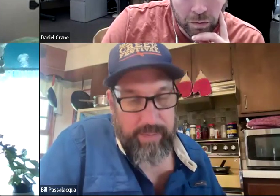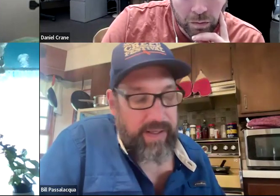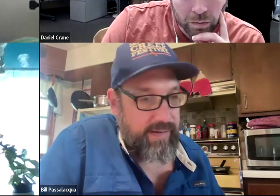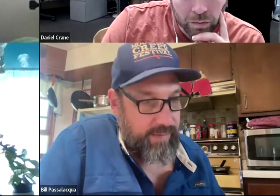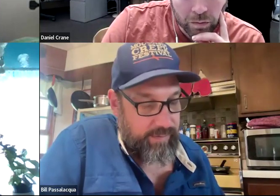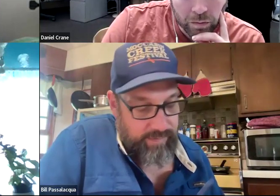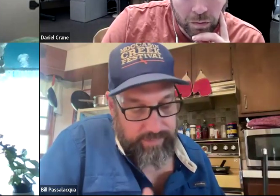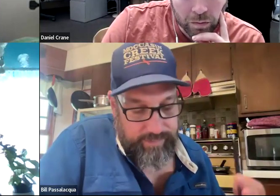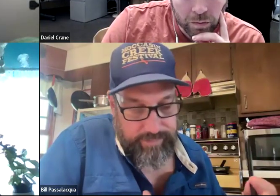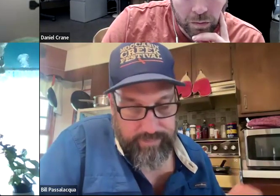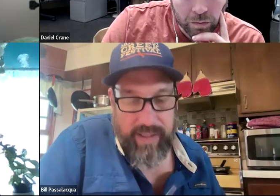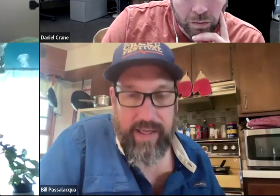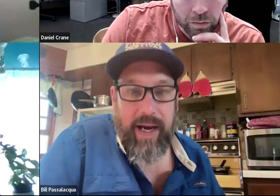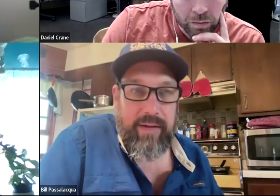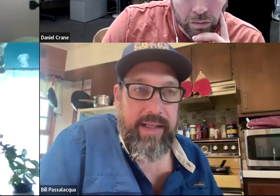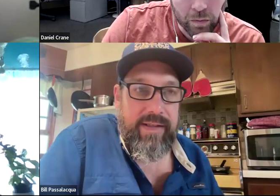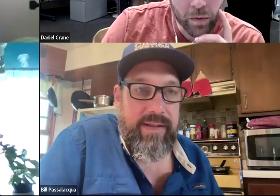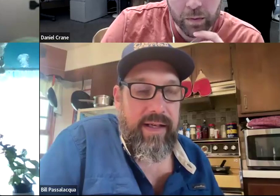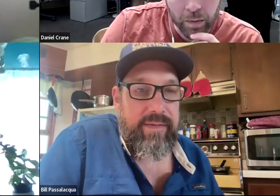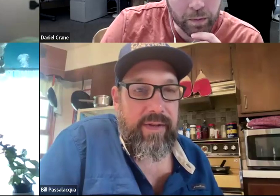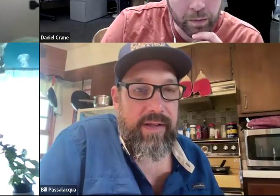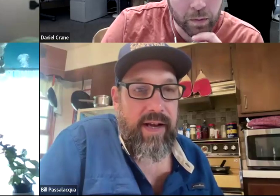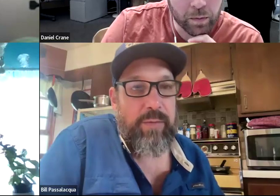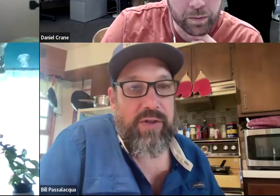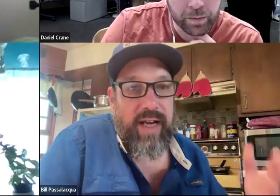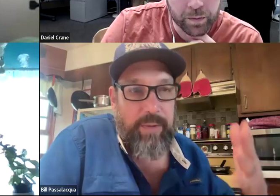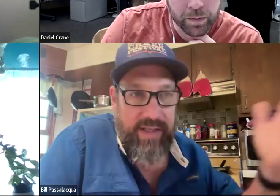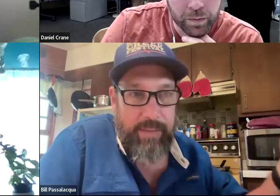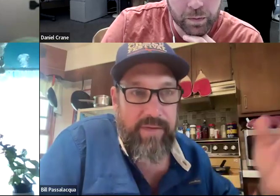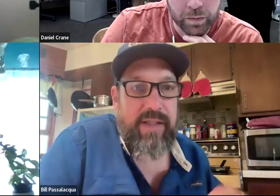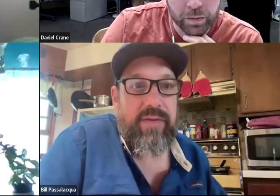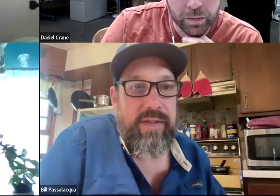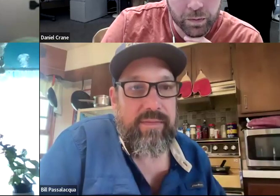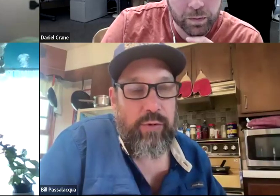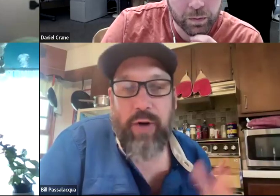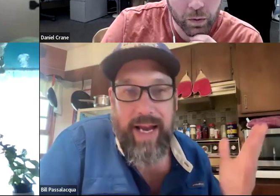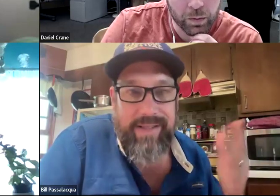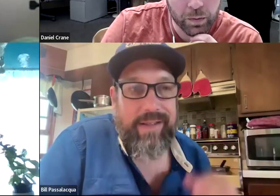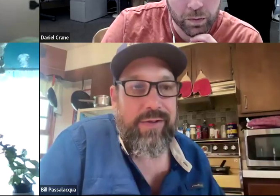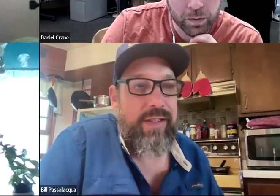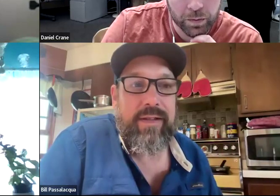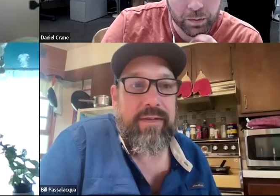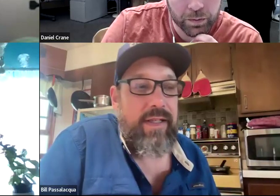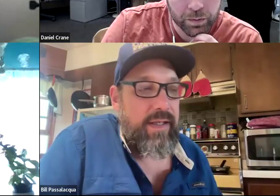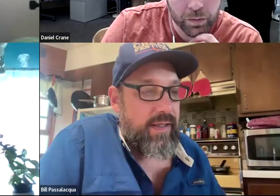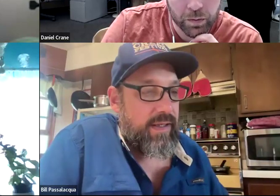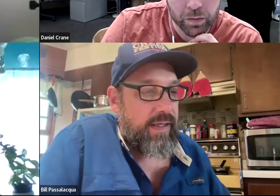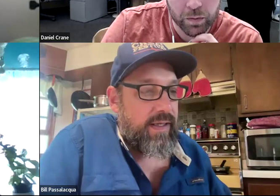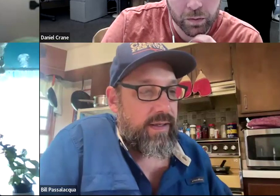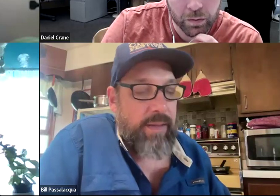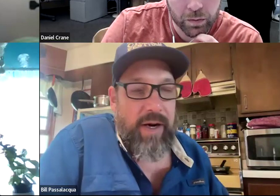it fits my, my style, I guess you'd say, and the style of music that I present at my festivals, bluegrass and country and,